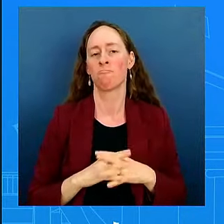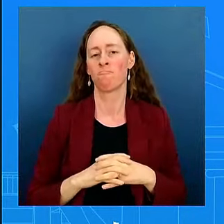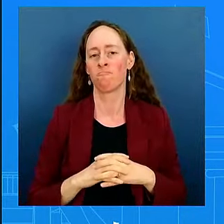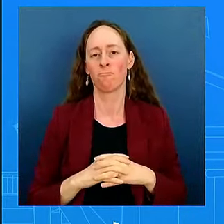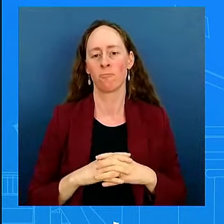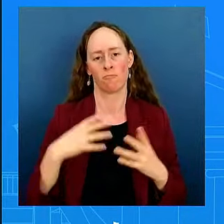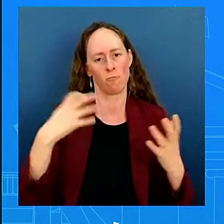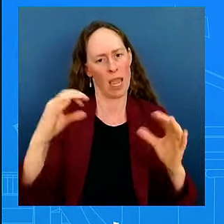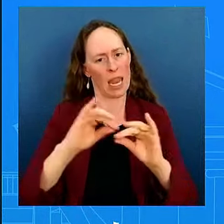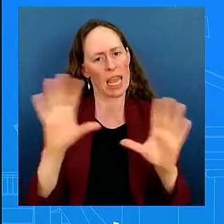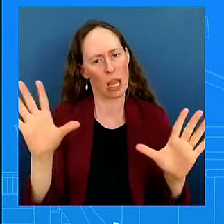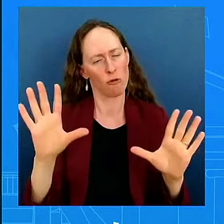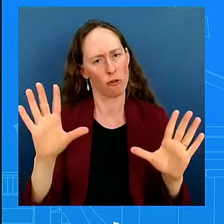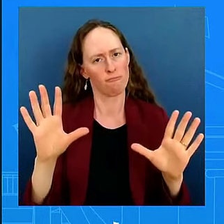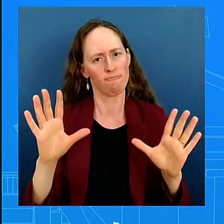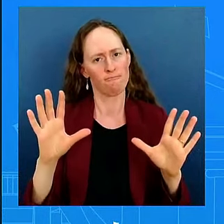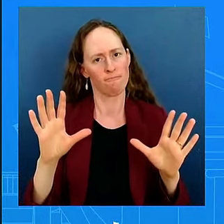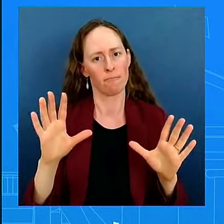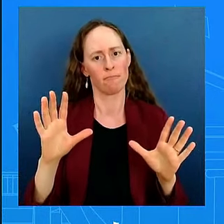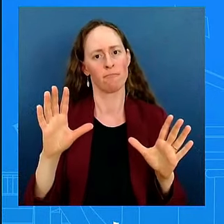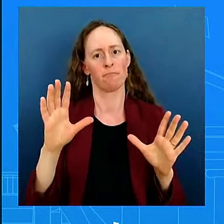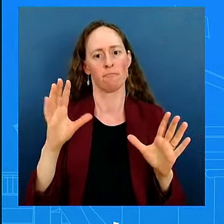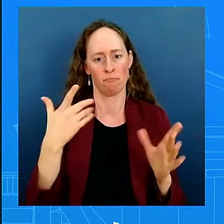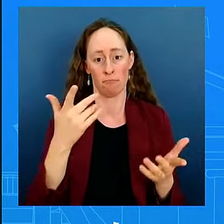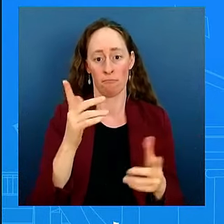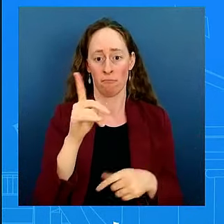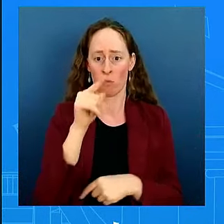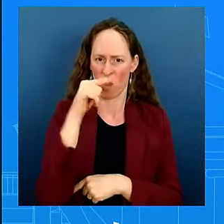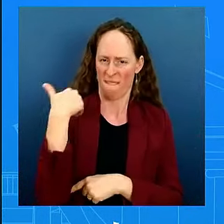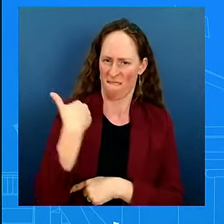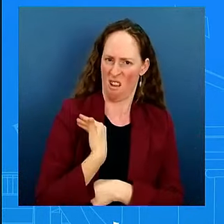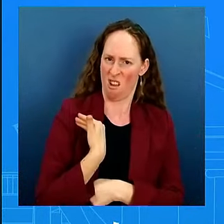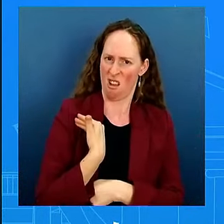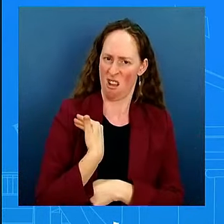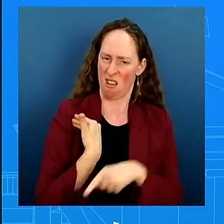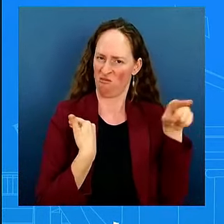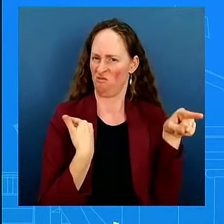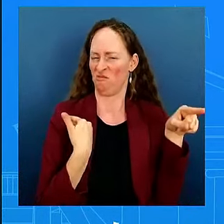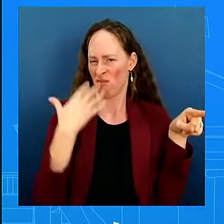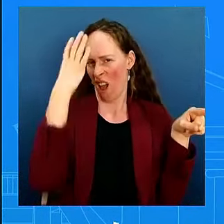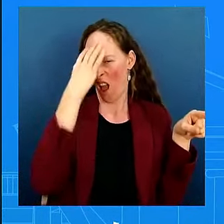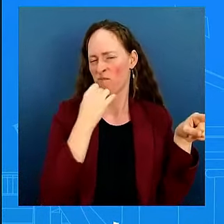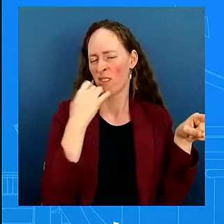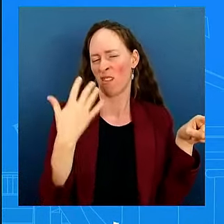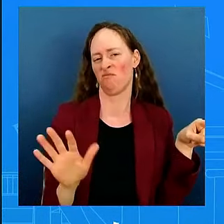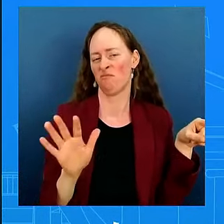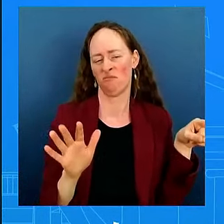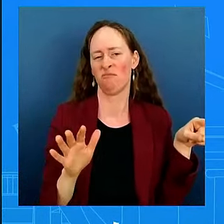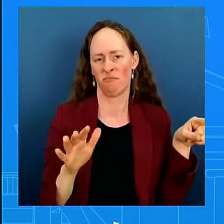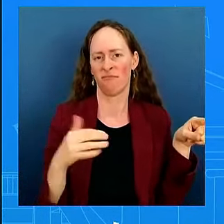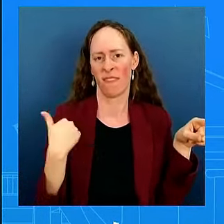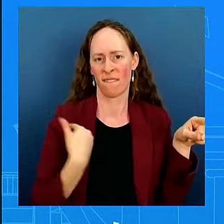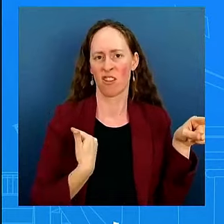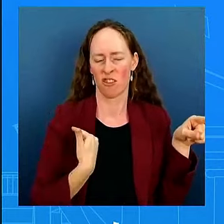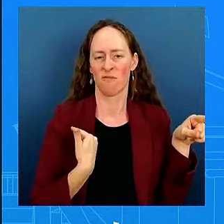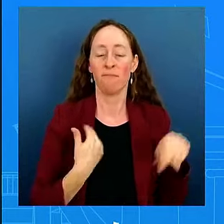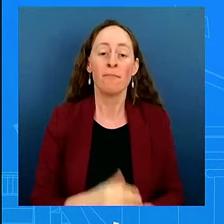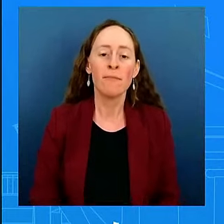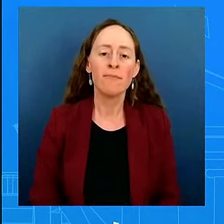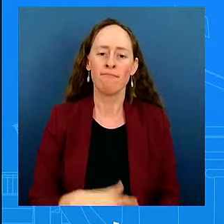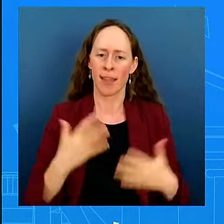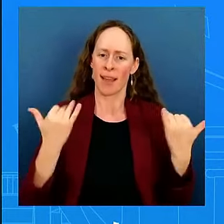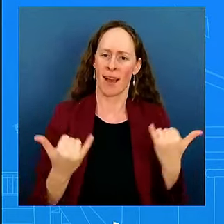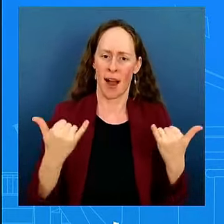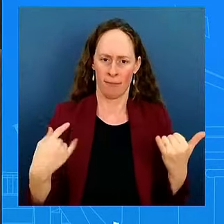who's responsible and where the United States is on this.